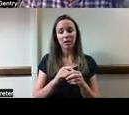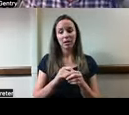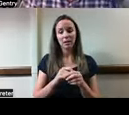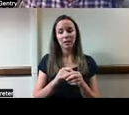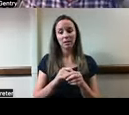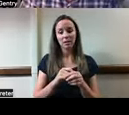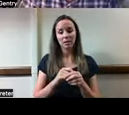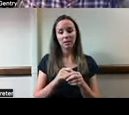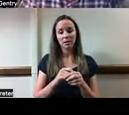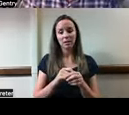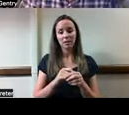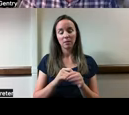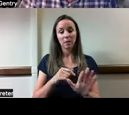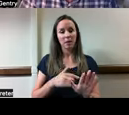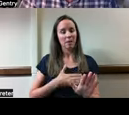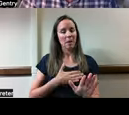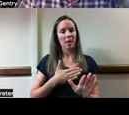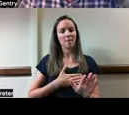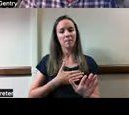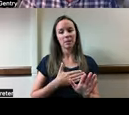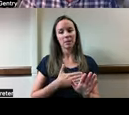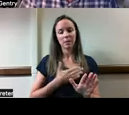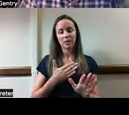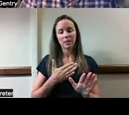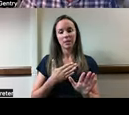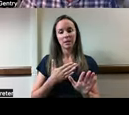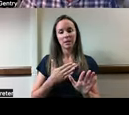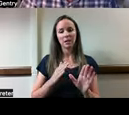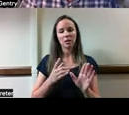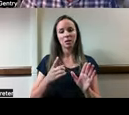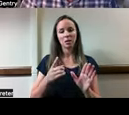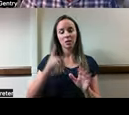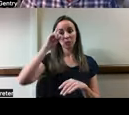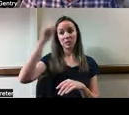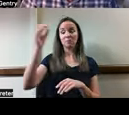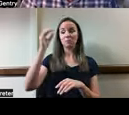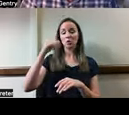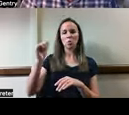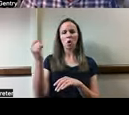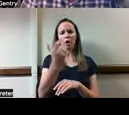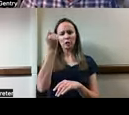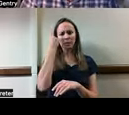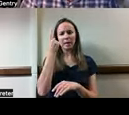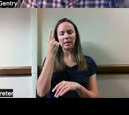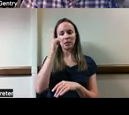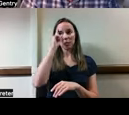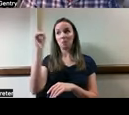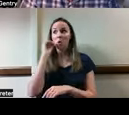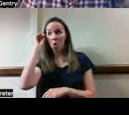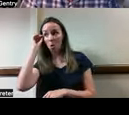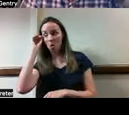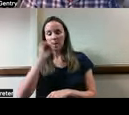high relief the very clear smart home issue around privacy and personal autonomy